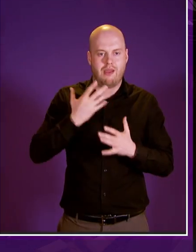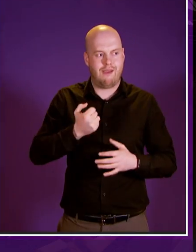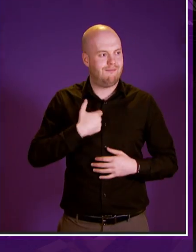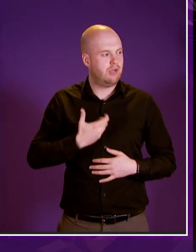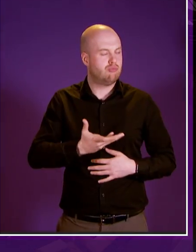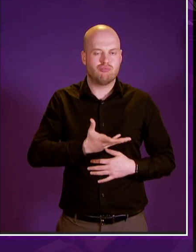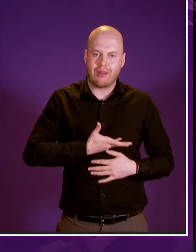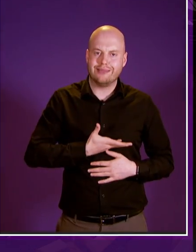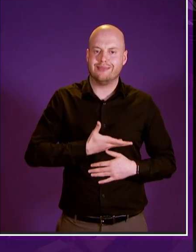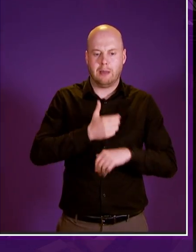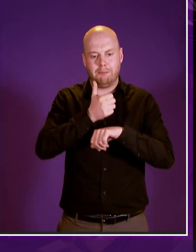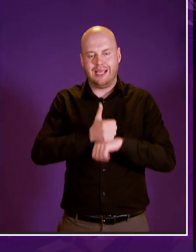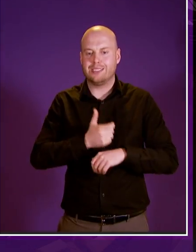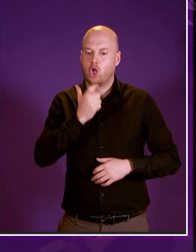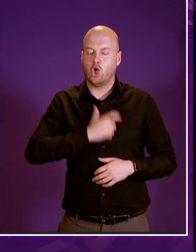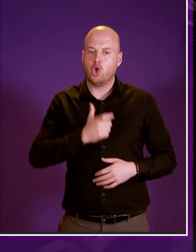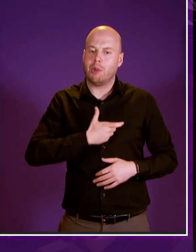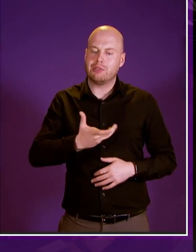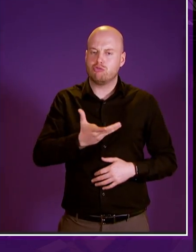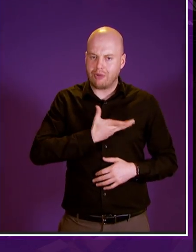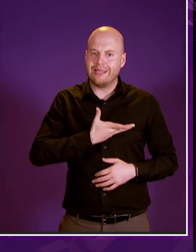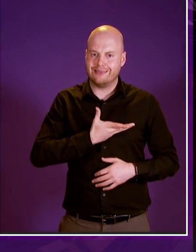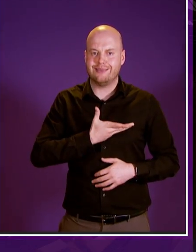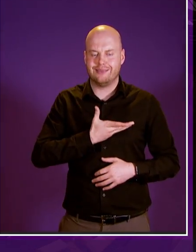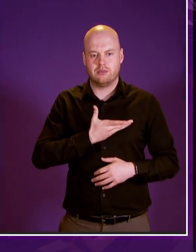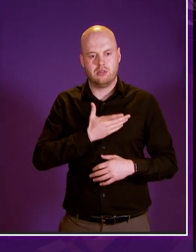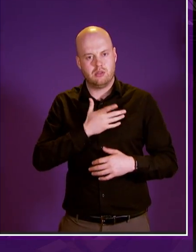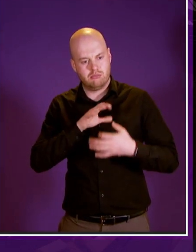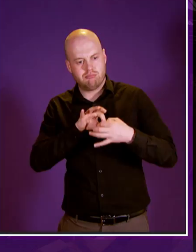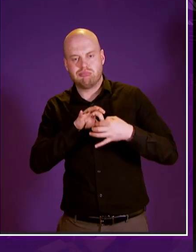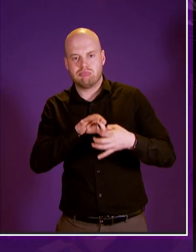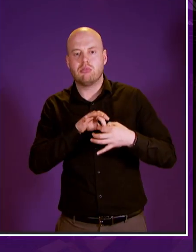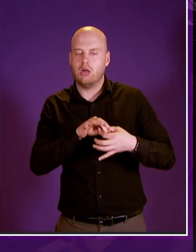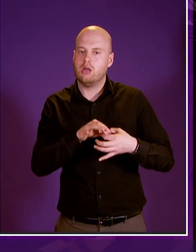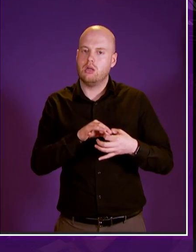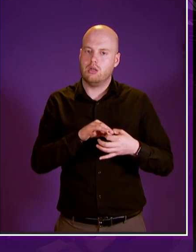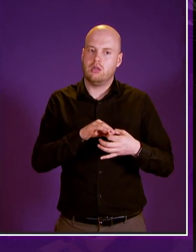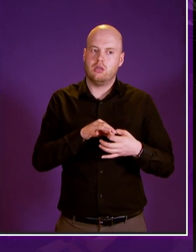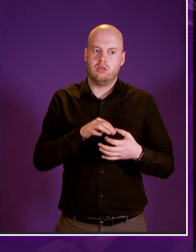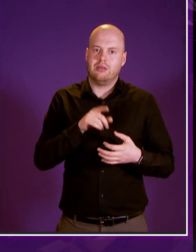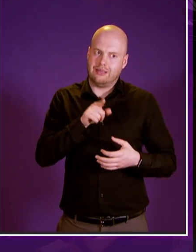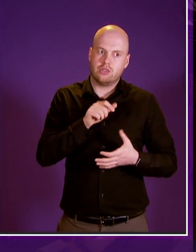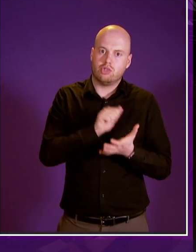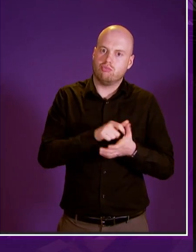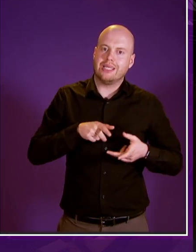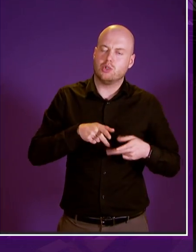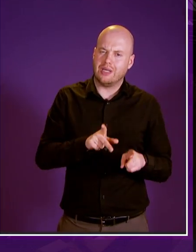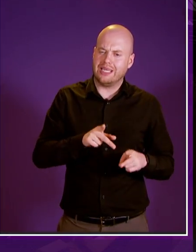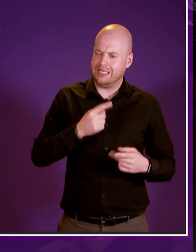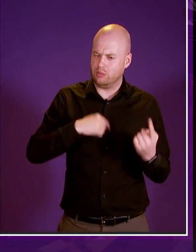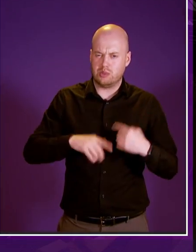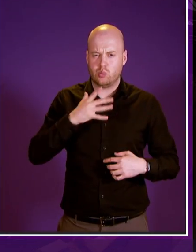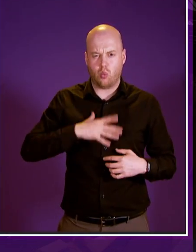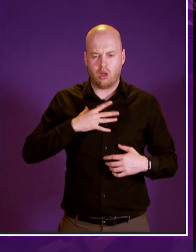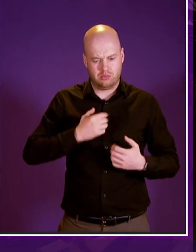human rights approach to social security and i do think that is in tune with the devolved settlement for the people that we seek to help and